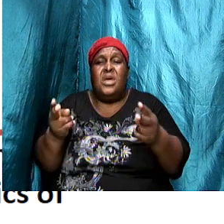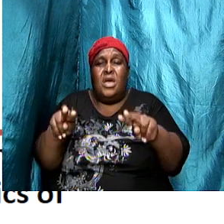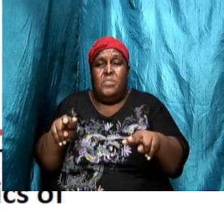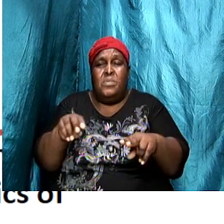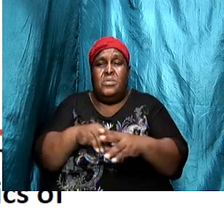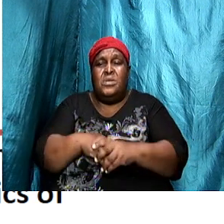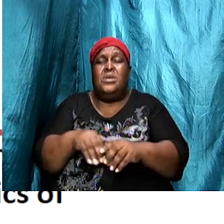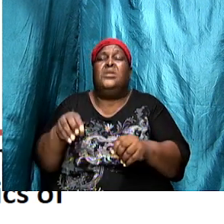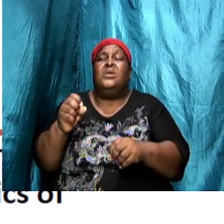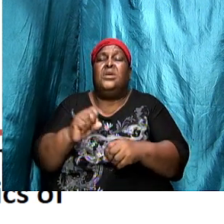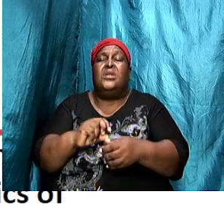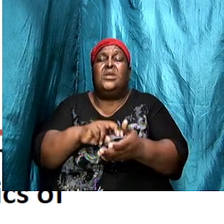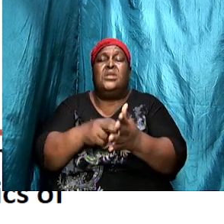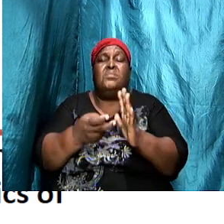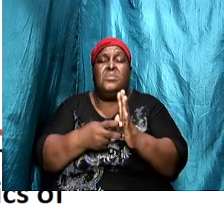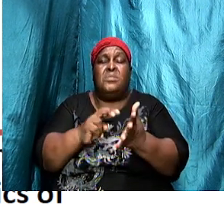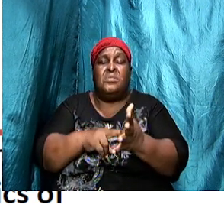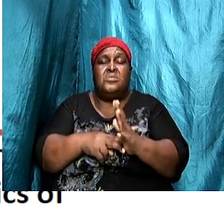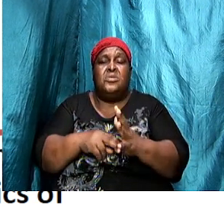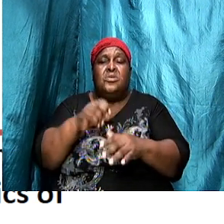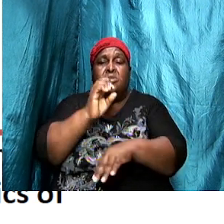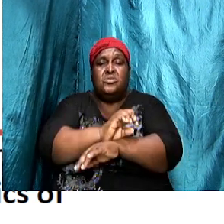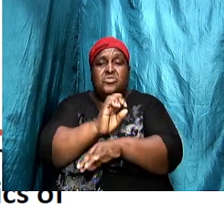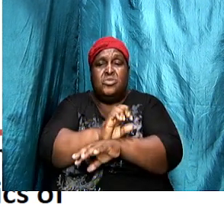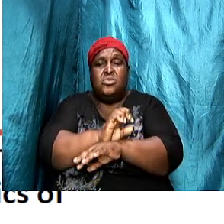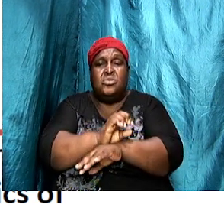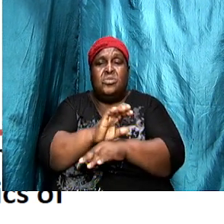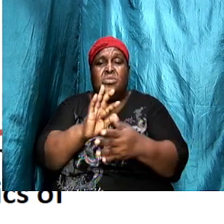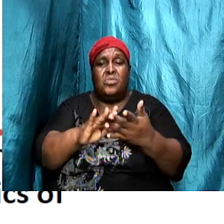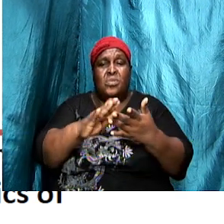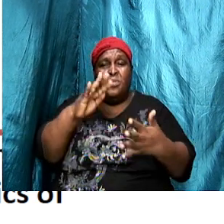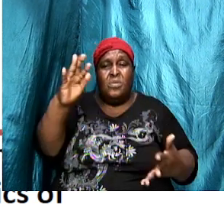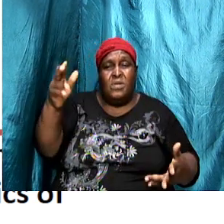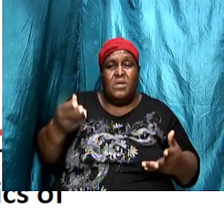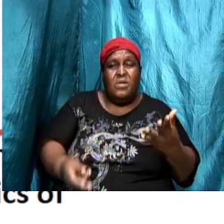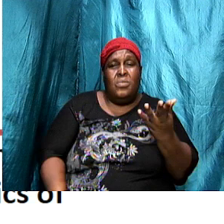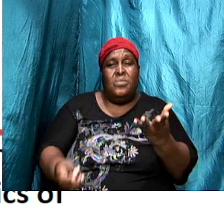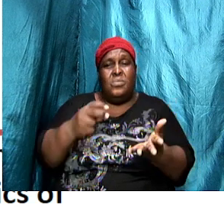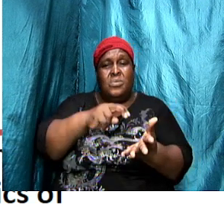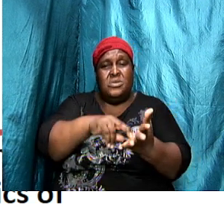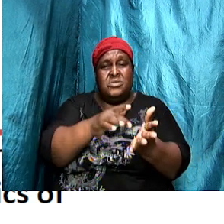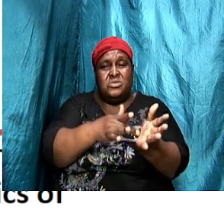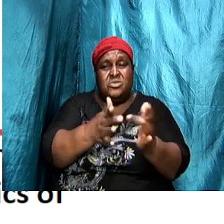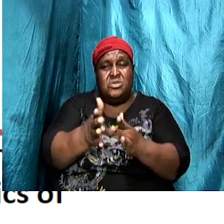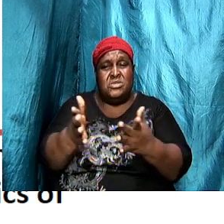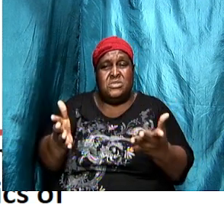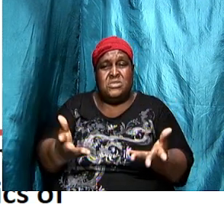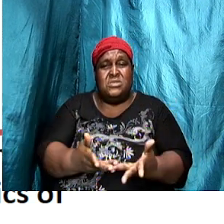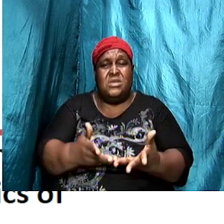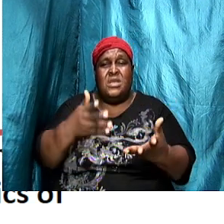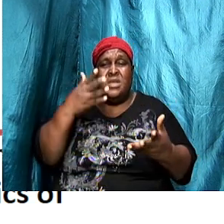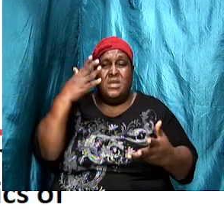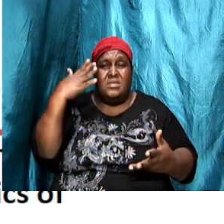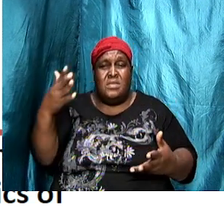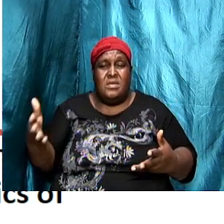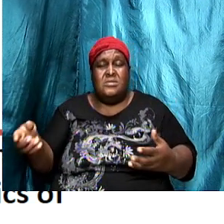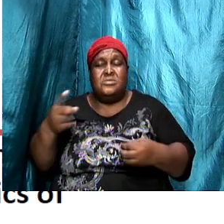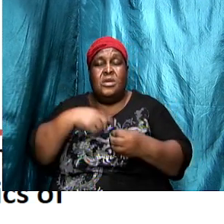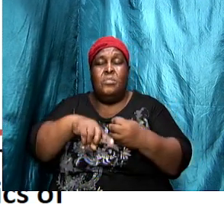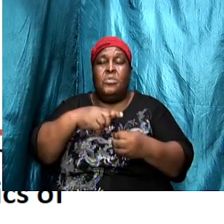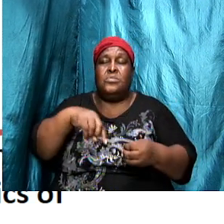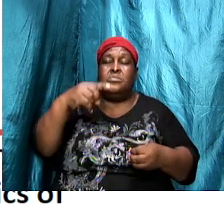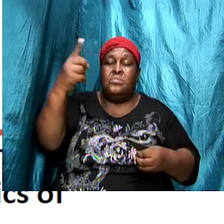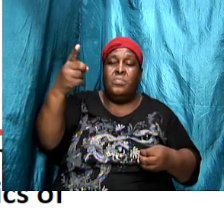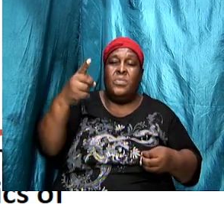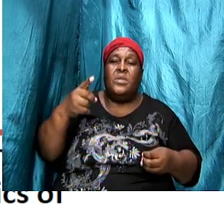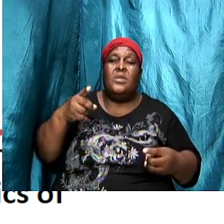in any church is the glorified risen Christ has things about him that will